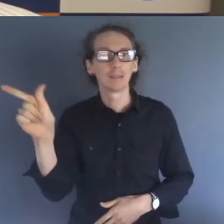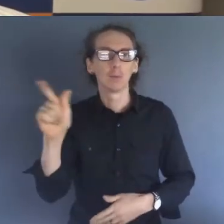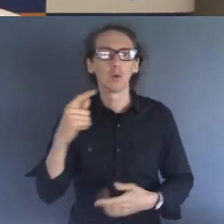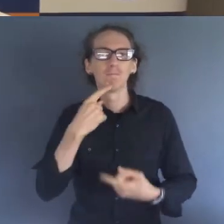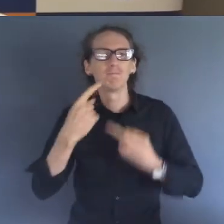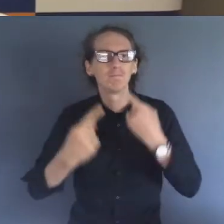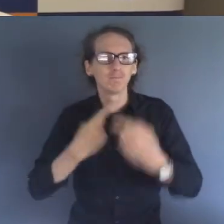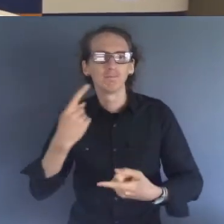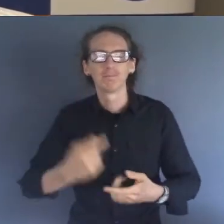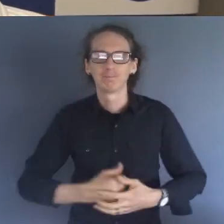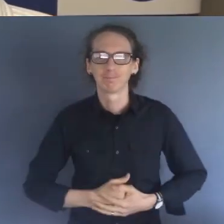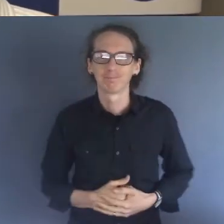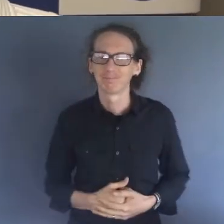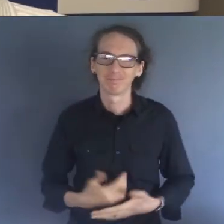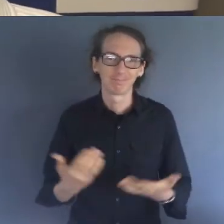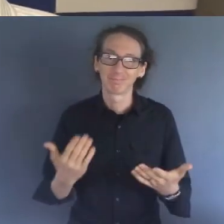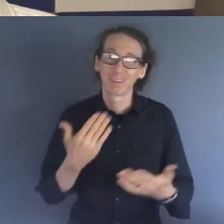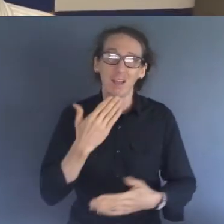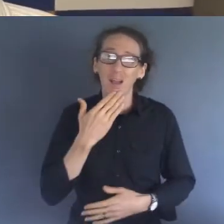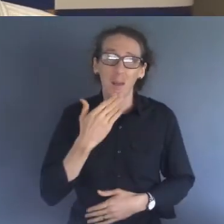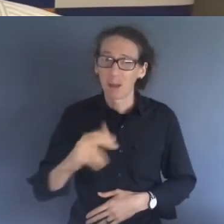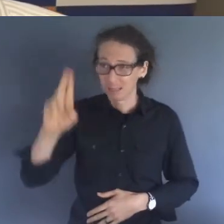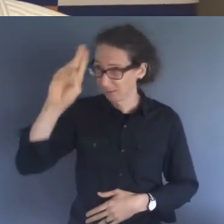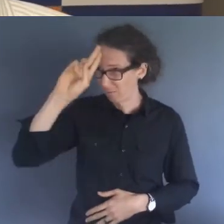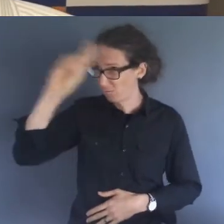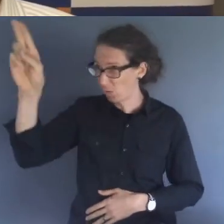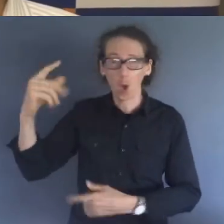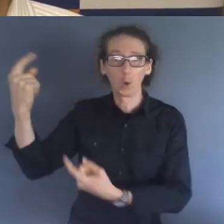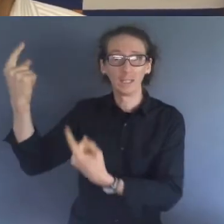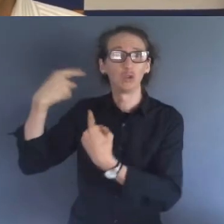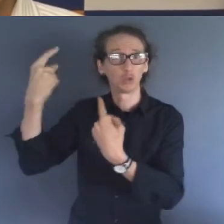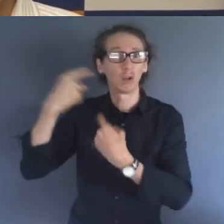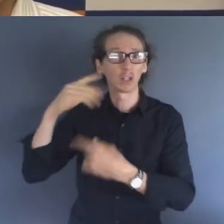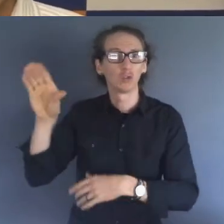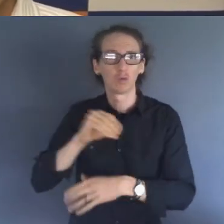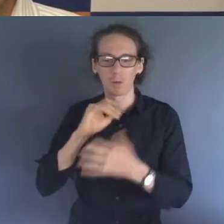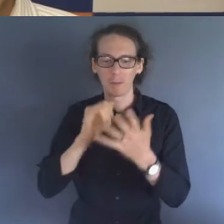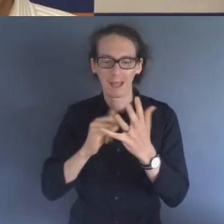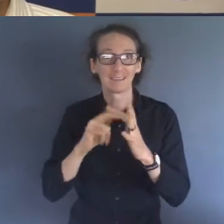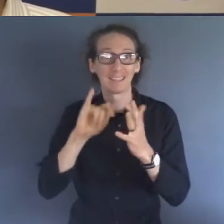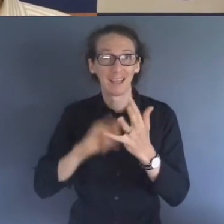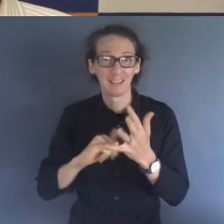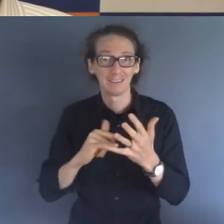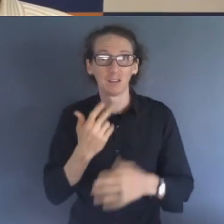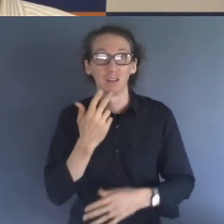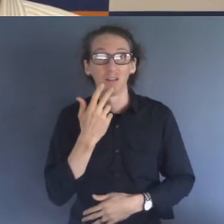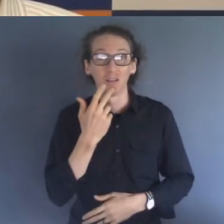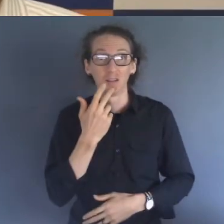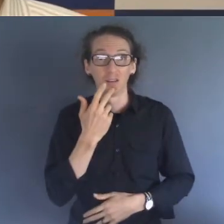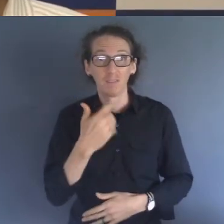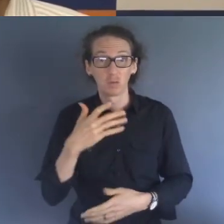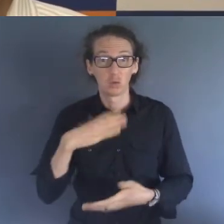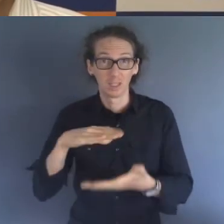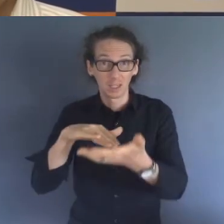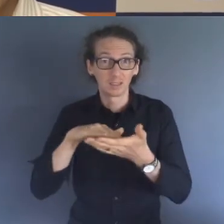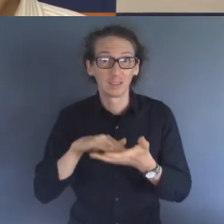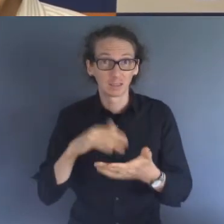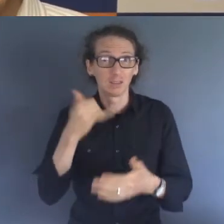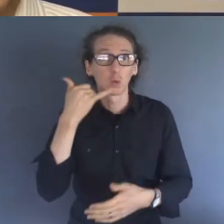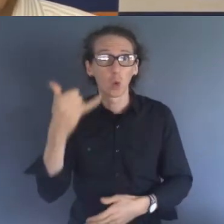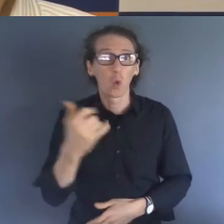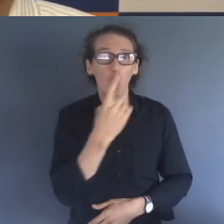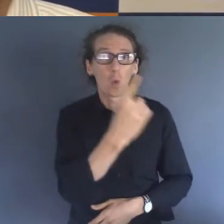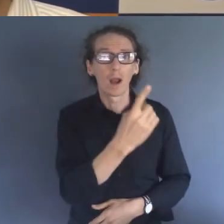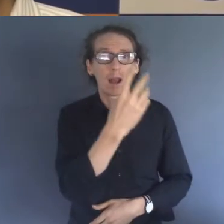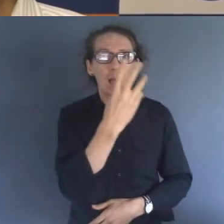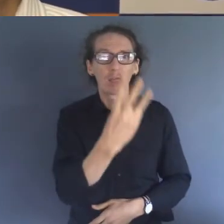Now look, follow the instructions of the SES is the main thing I should say and ring 132500 if you need assistance. After the evacuation